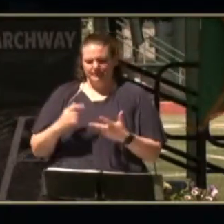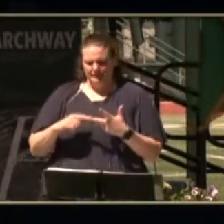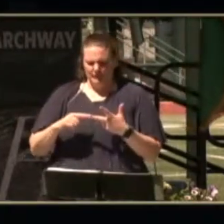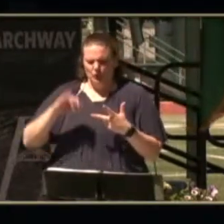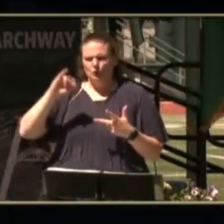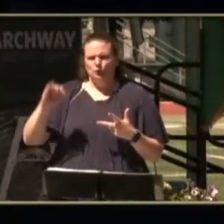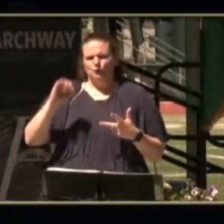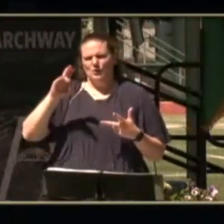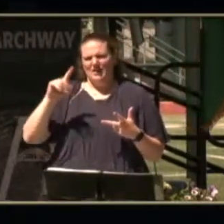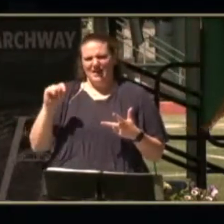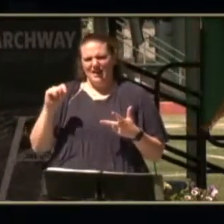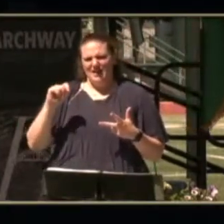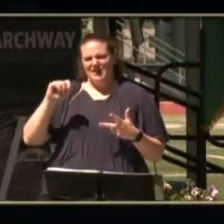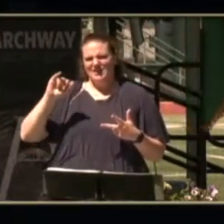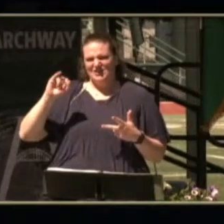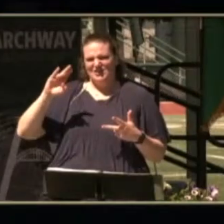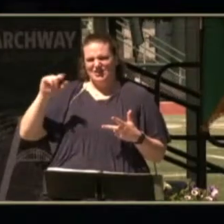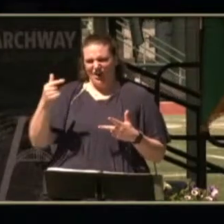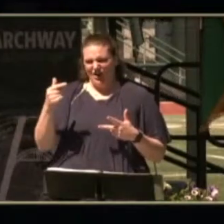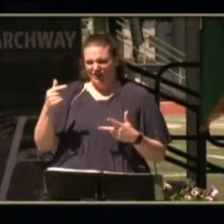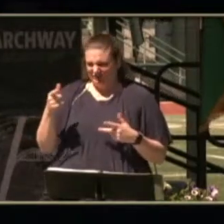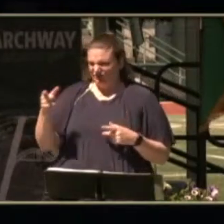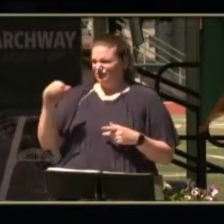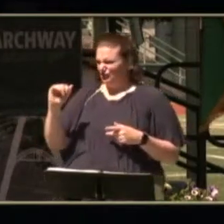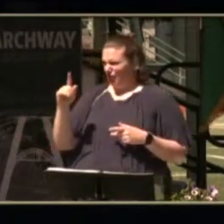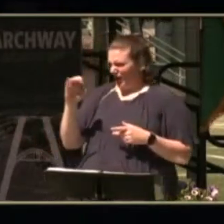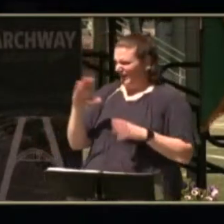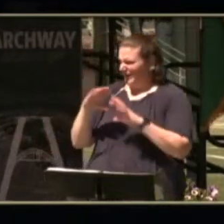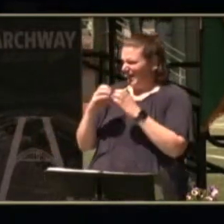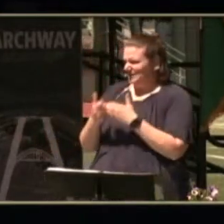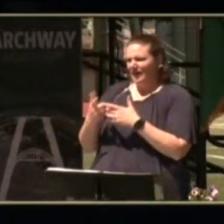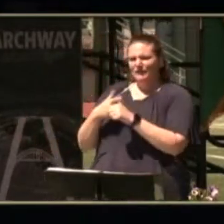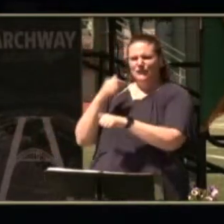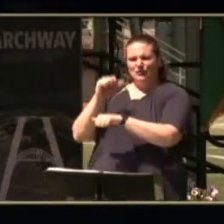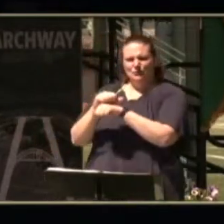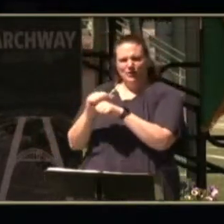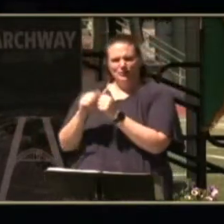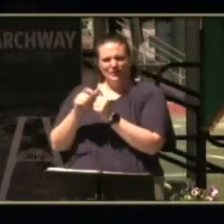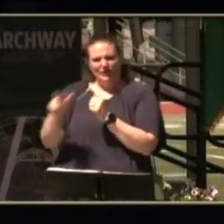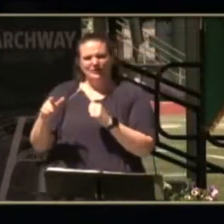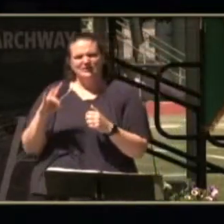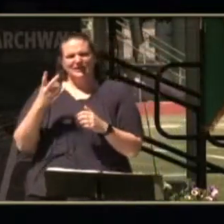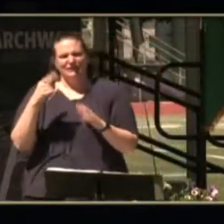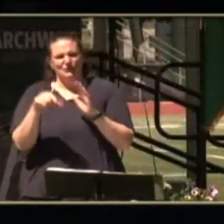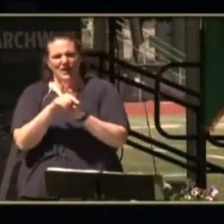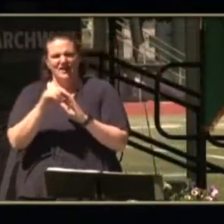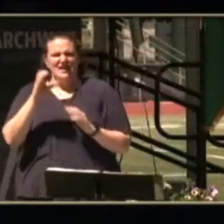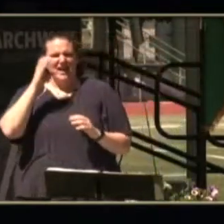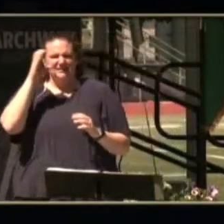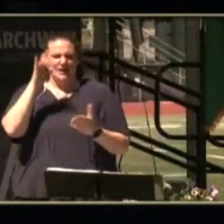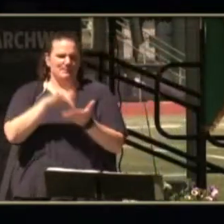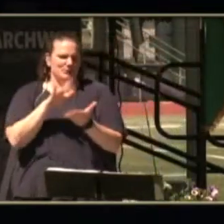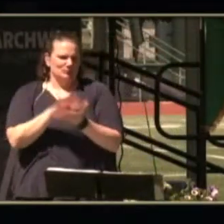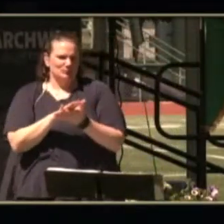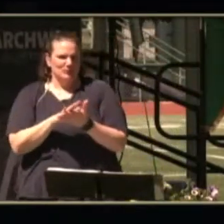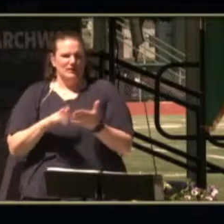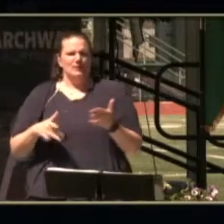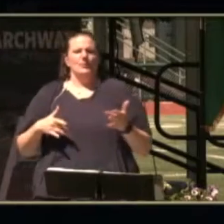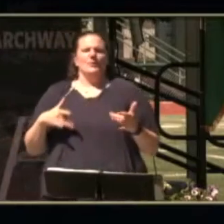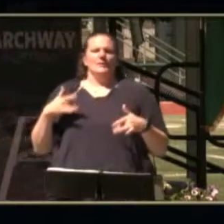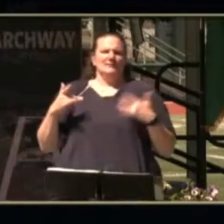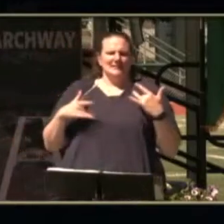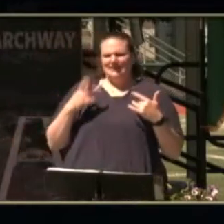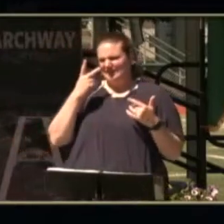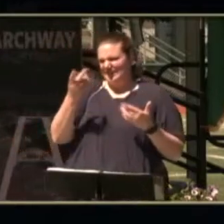young in charlie's class i first worked with juliet when she was in seventh grade at cascade middle school i was so excited to